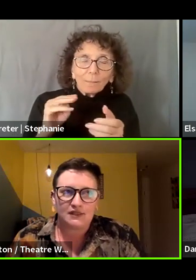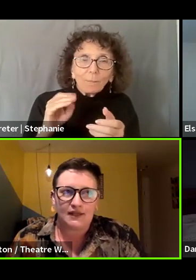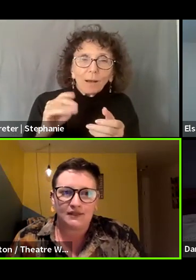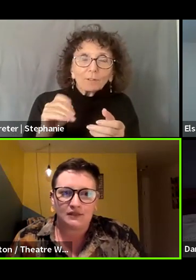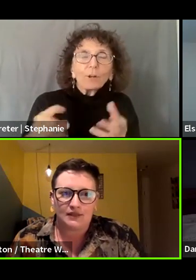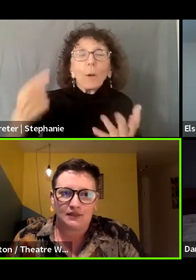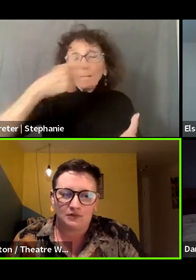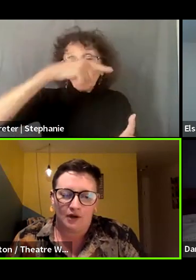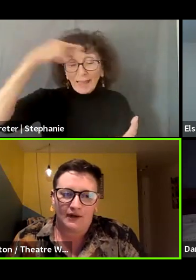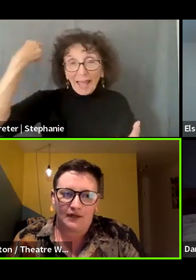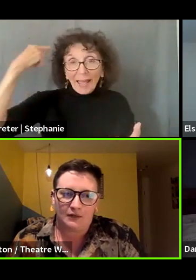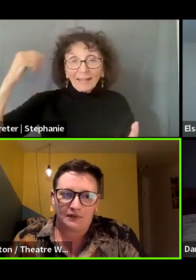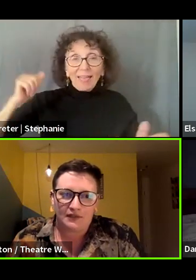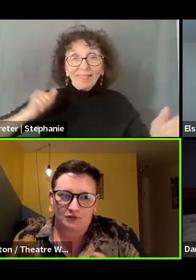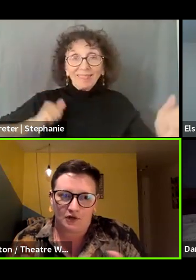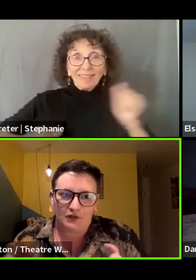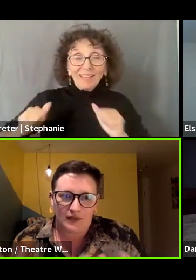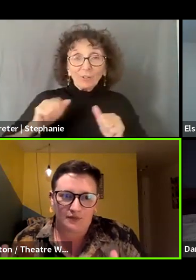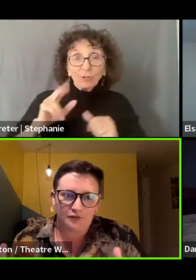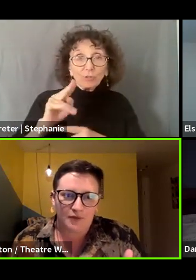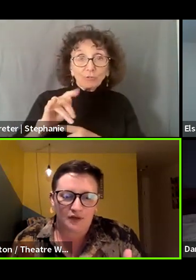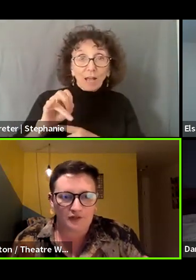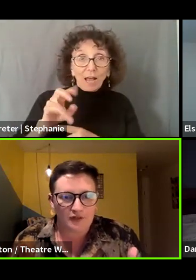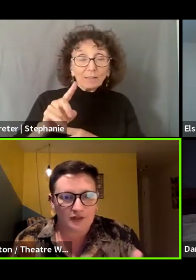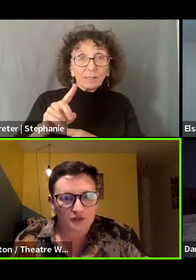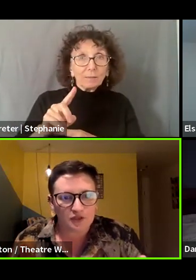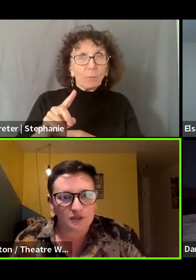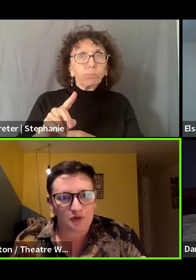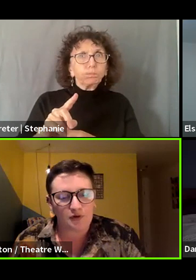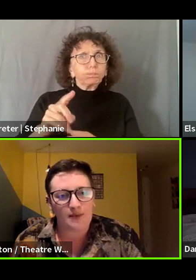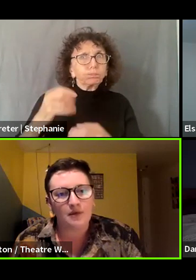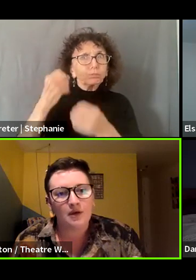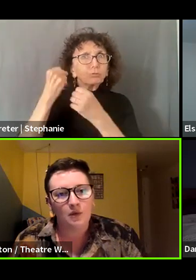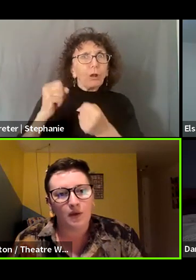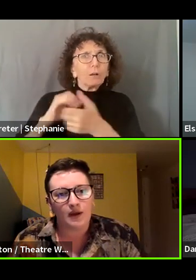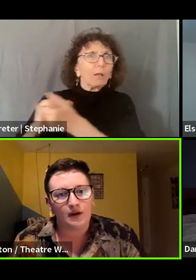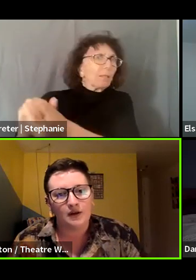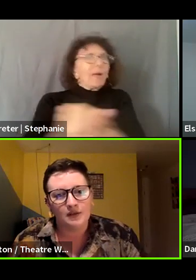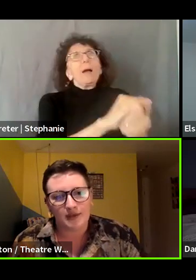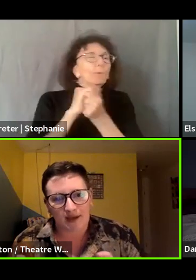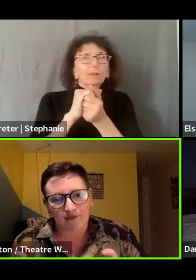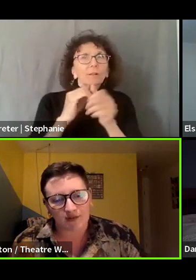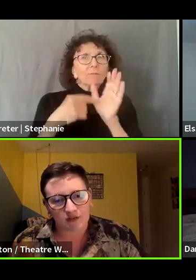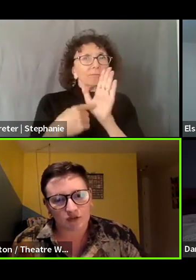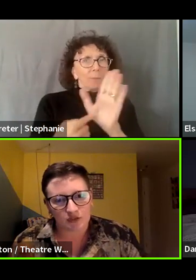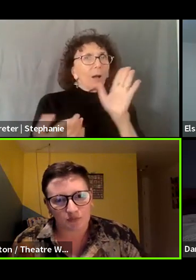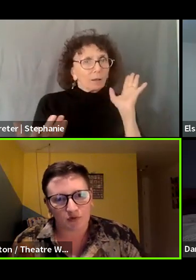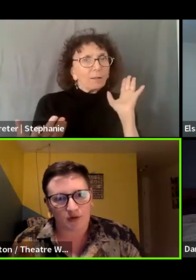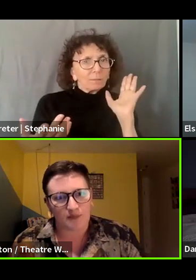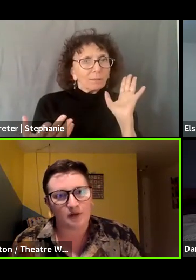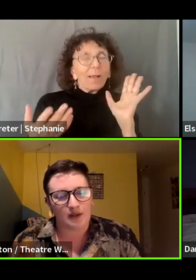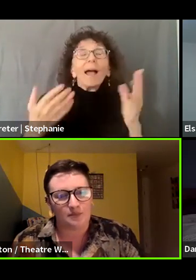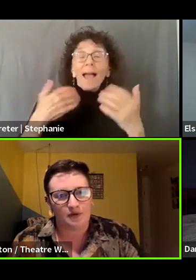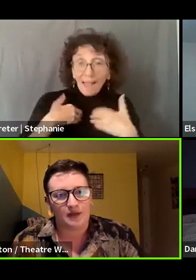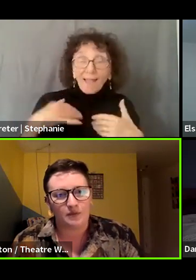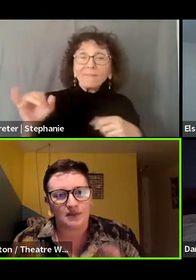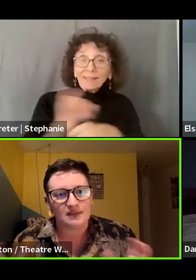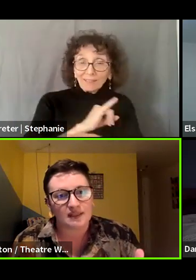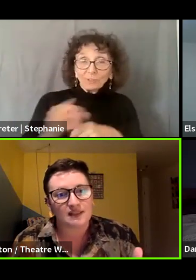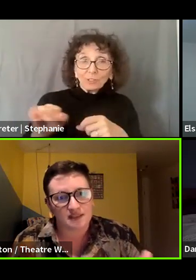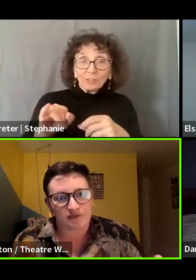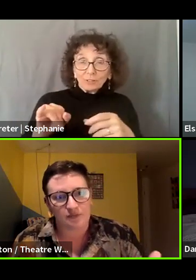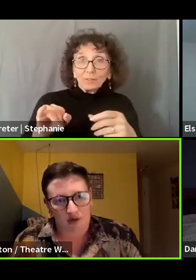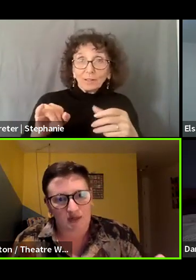organizations that is running a really strong collaborative model for their internship program, where they have an internship program collaborating